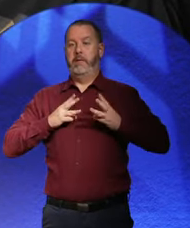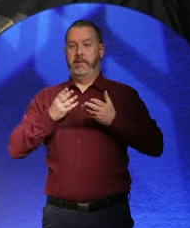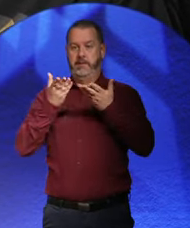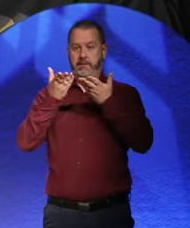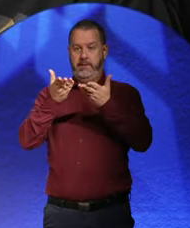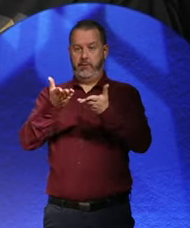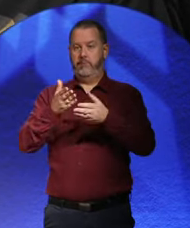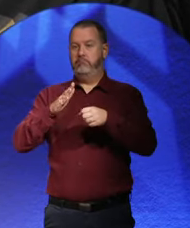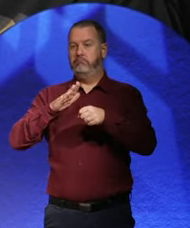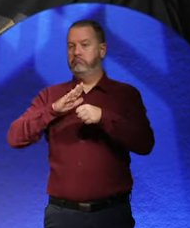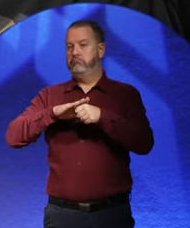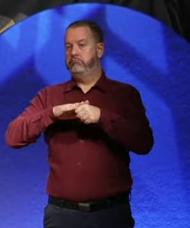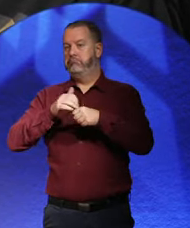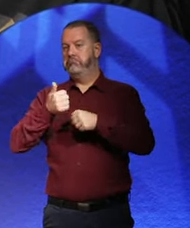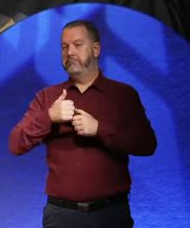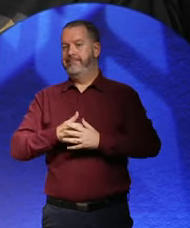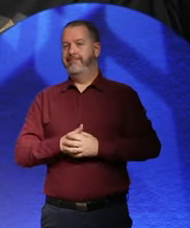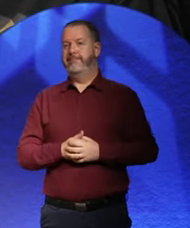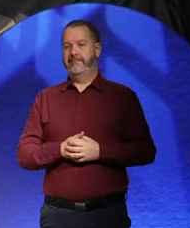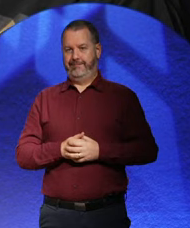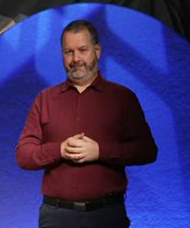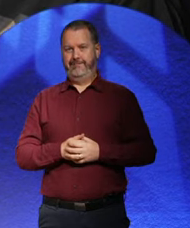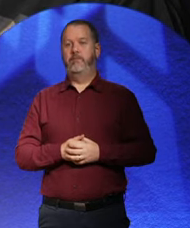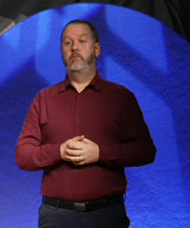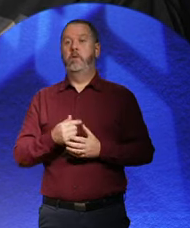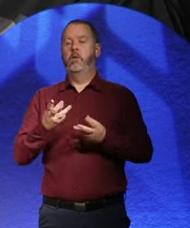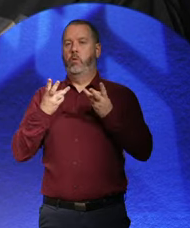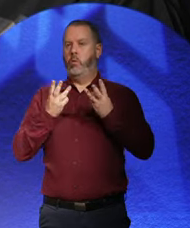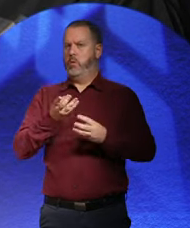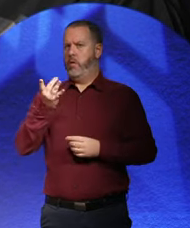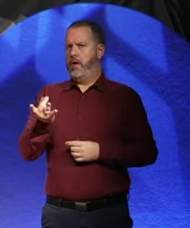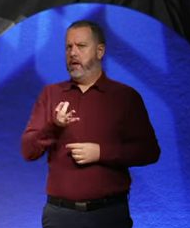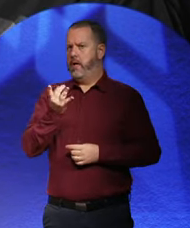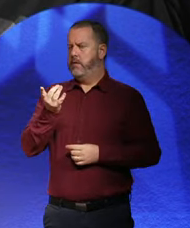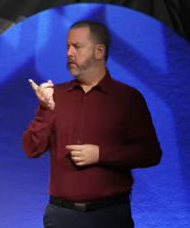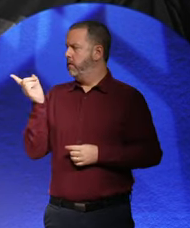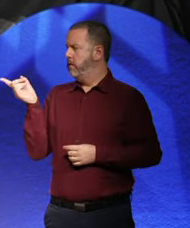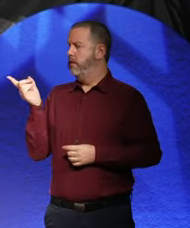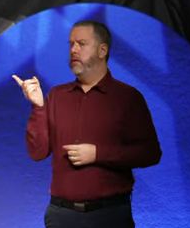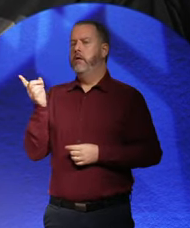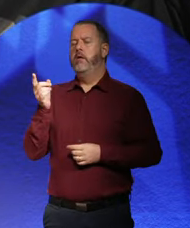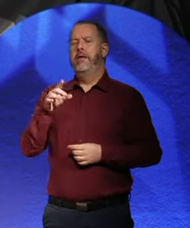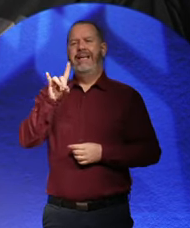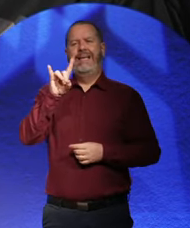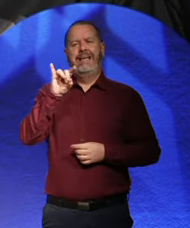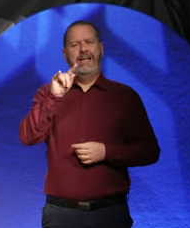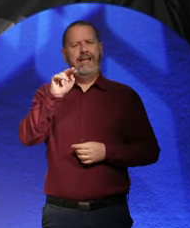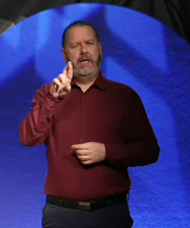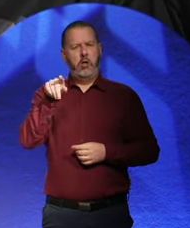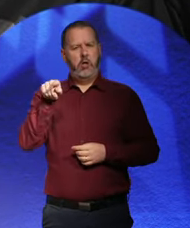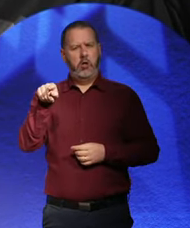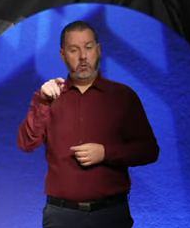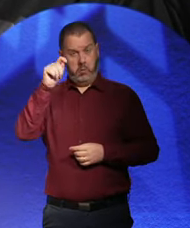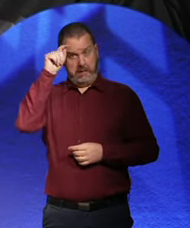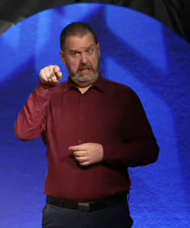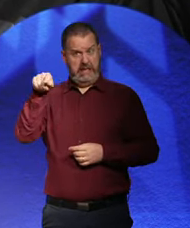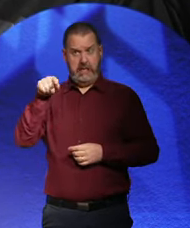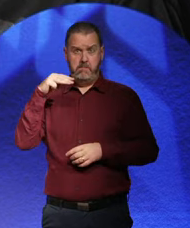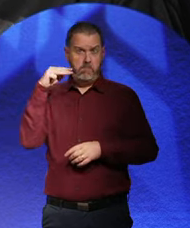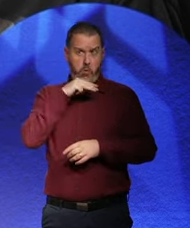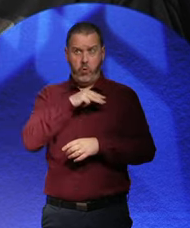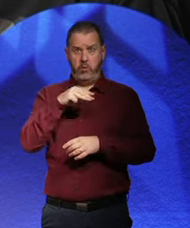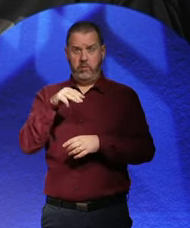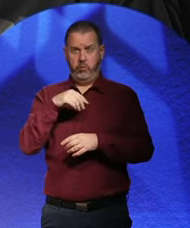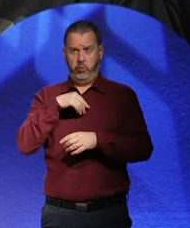Is it working? Yeah. I wanted to ask, how important would you say Hitler was in determining the course of the